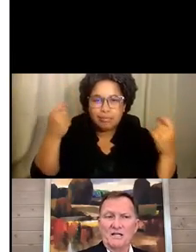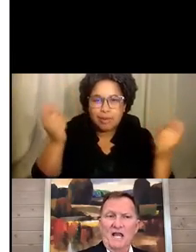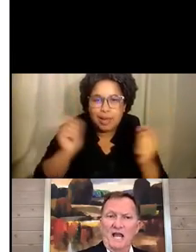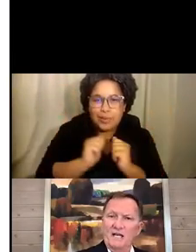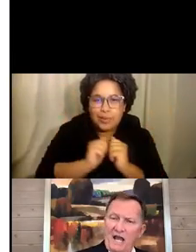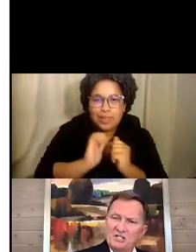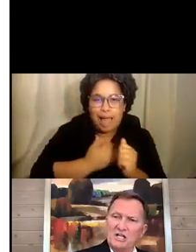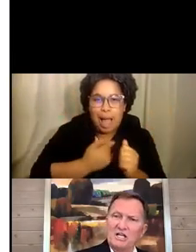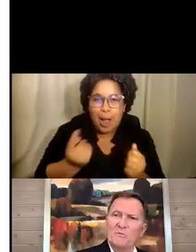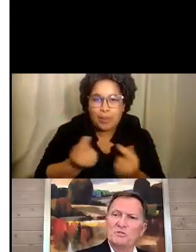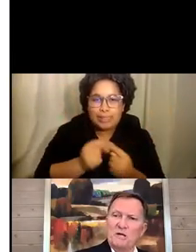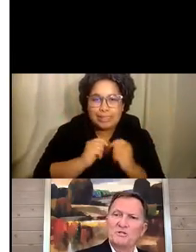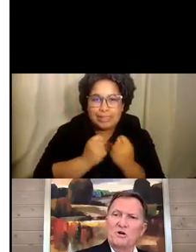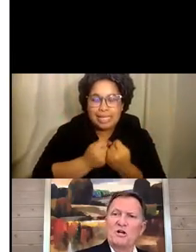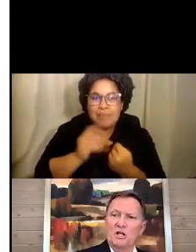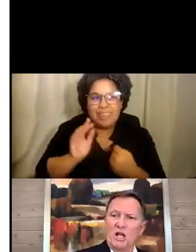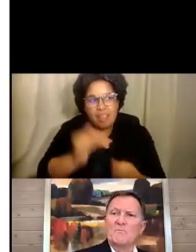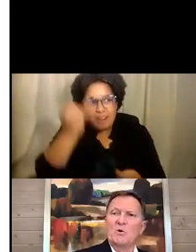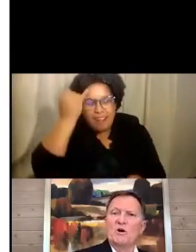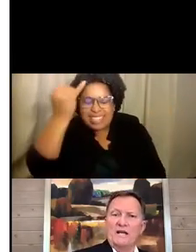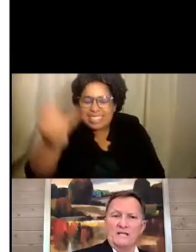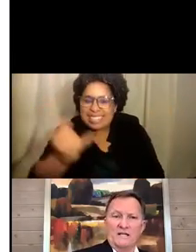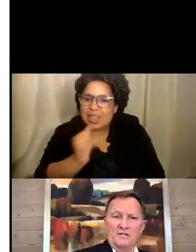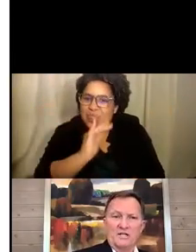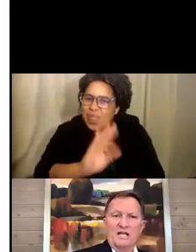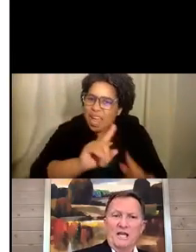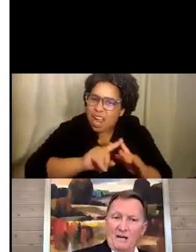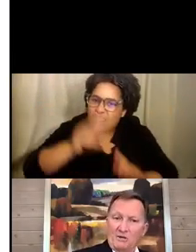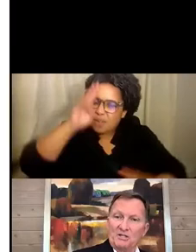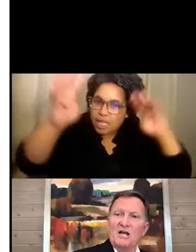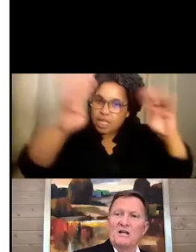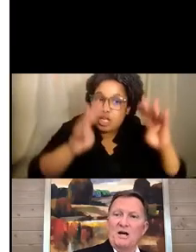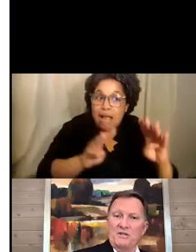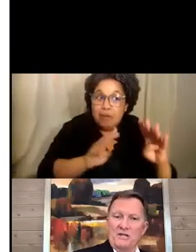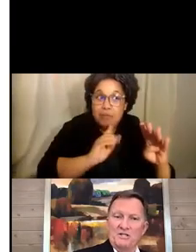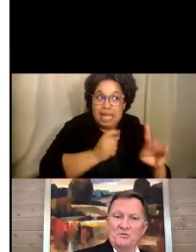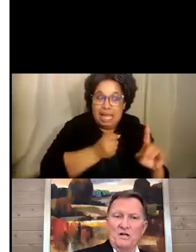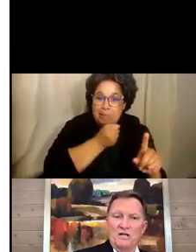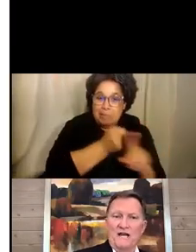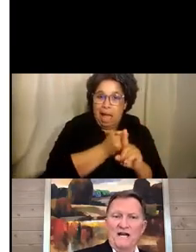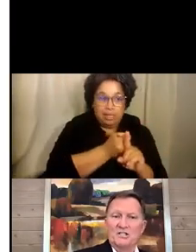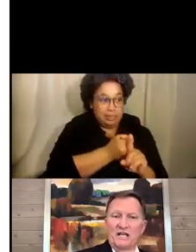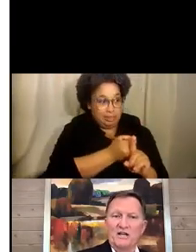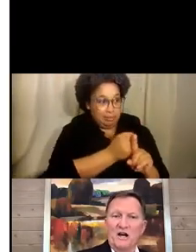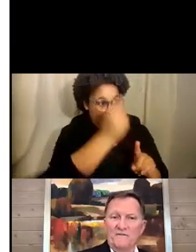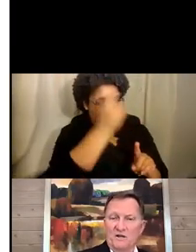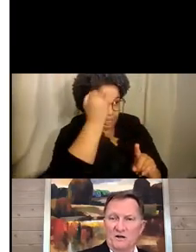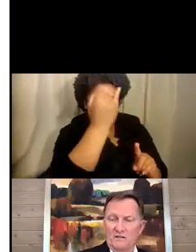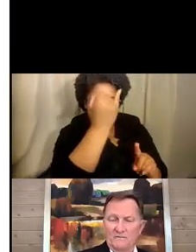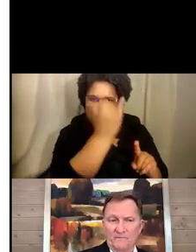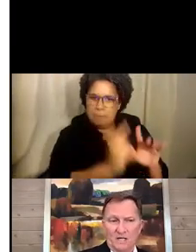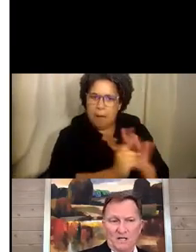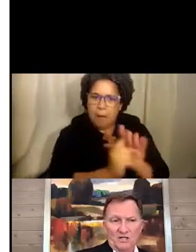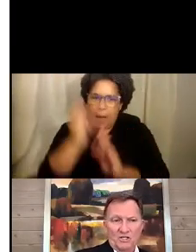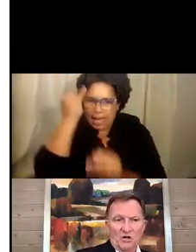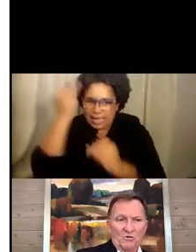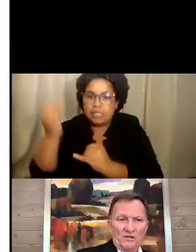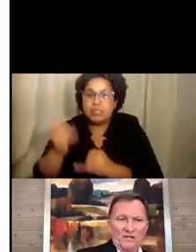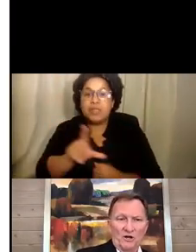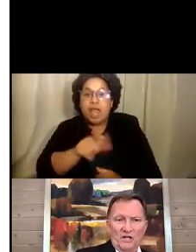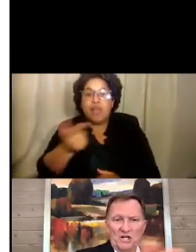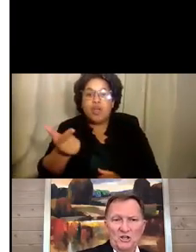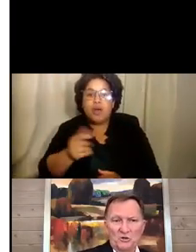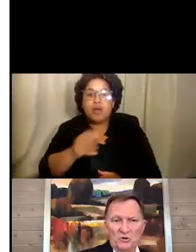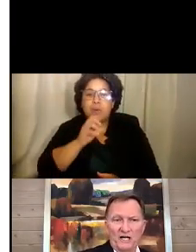and it actually helped jumpstart a lot more ideas. And I'm going to talk about the next one. And that is a coffee cart. So